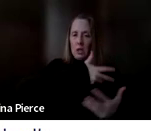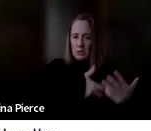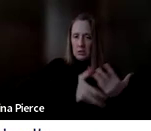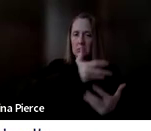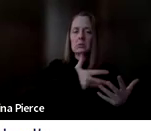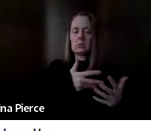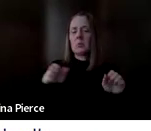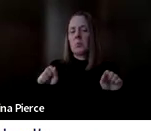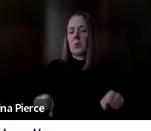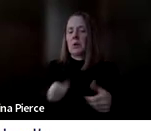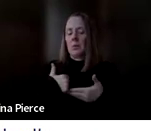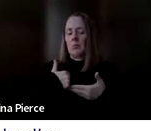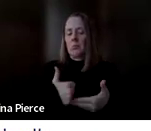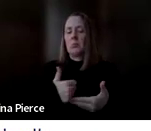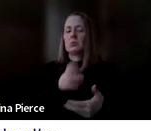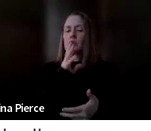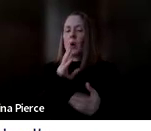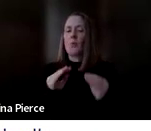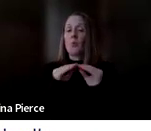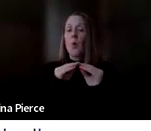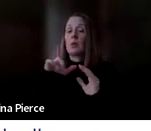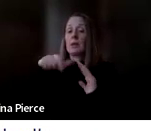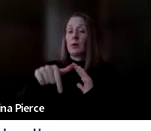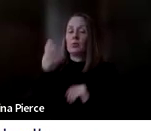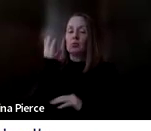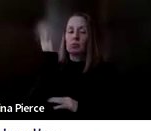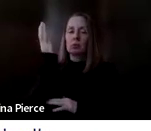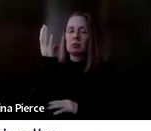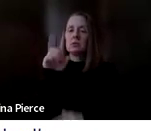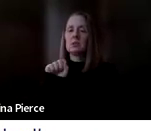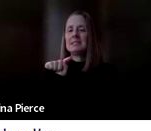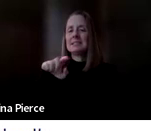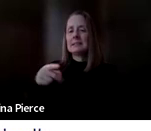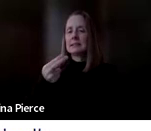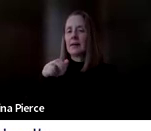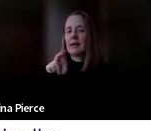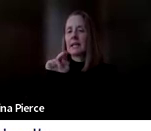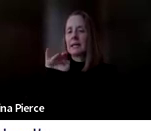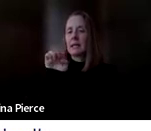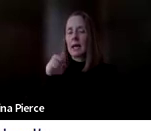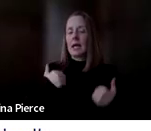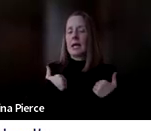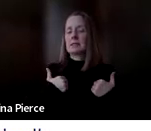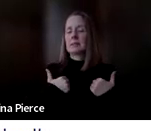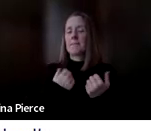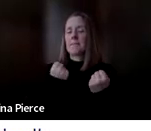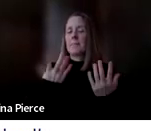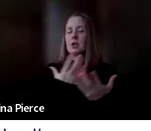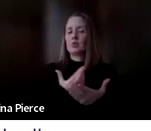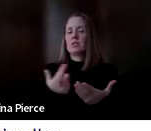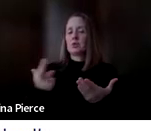a lot more. And that later in this presentation. Particularly, know Stephanie has quite a few resources about that for you as well. Yeah.